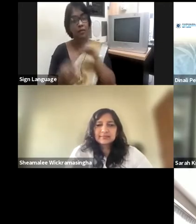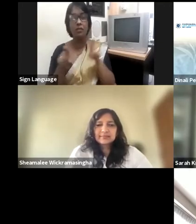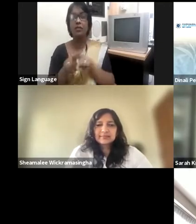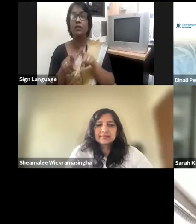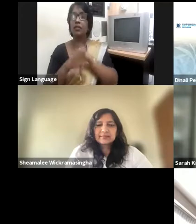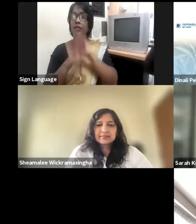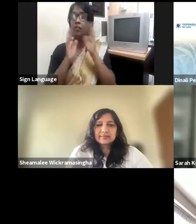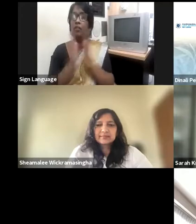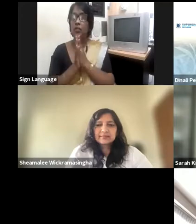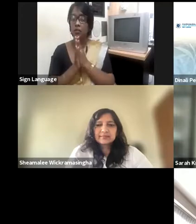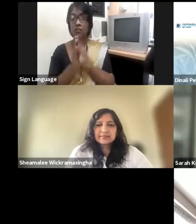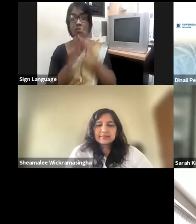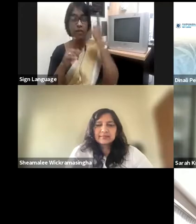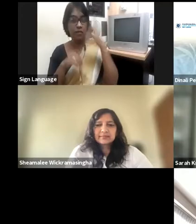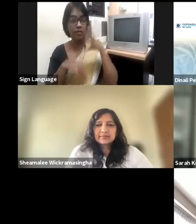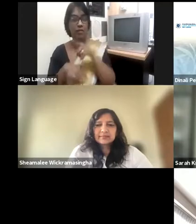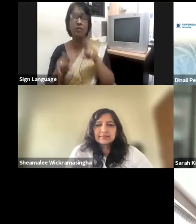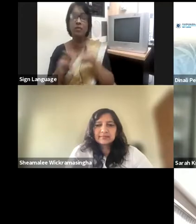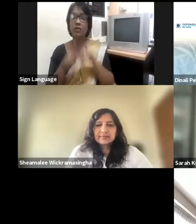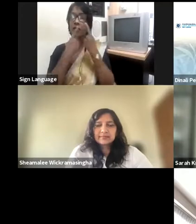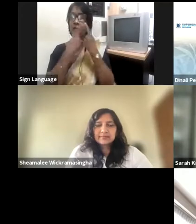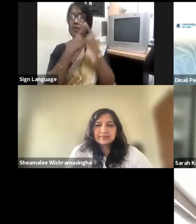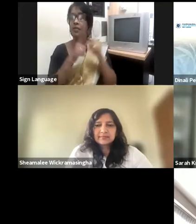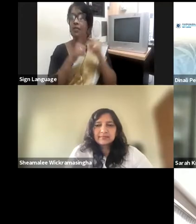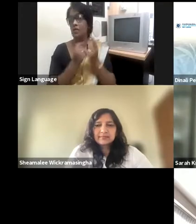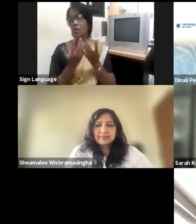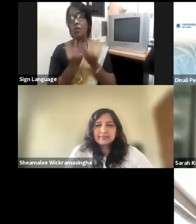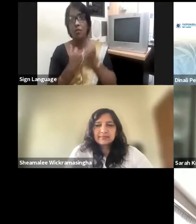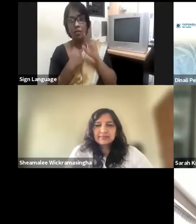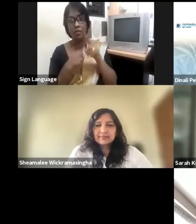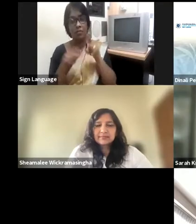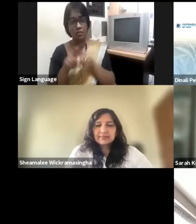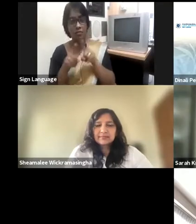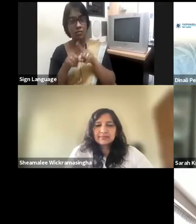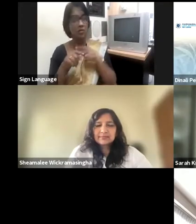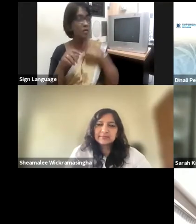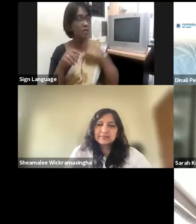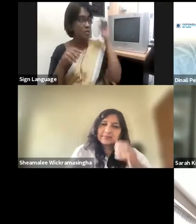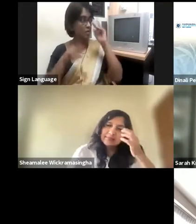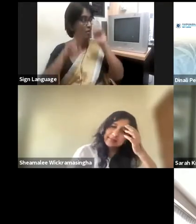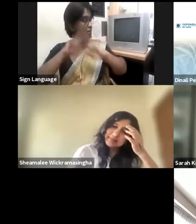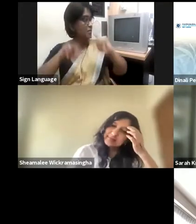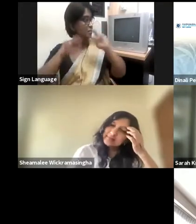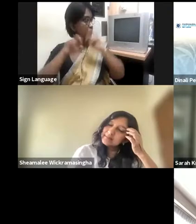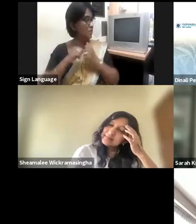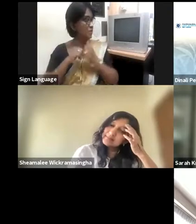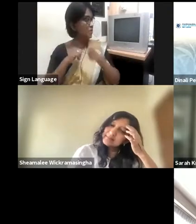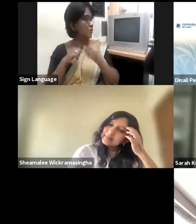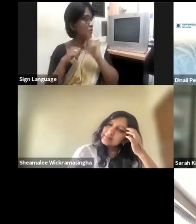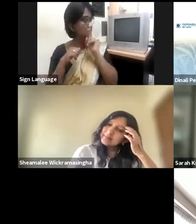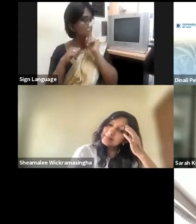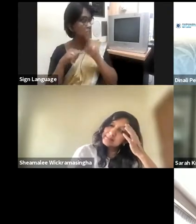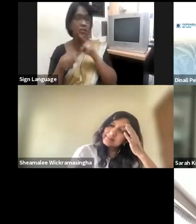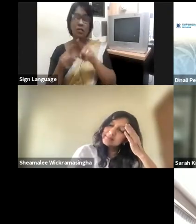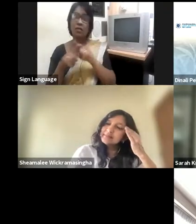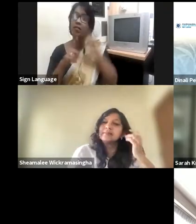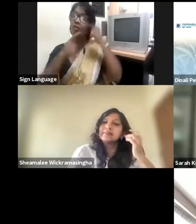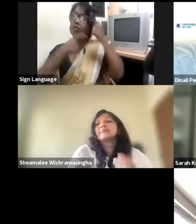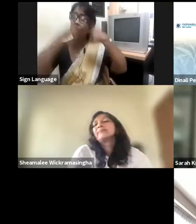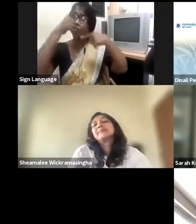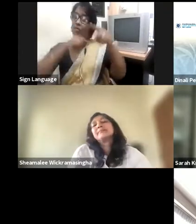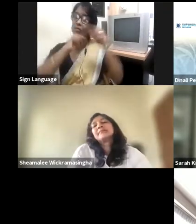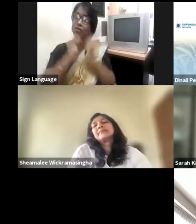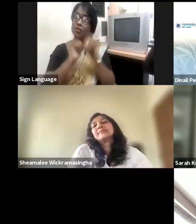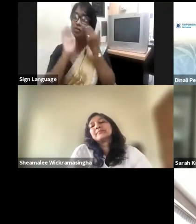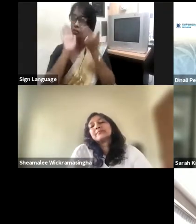and the researched, proven facts and figures and data that goes to show that if you do have